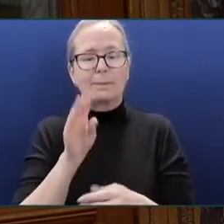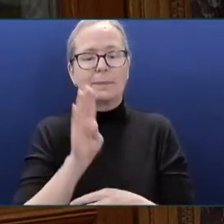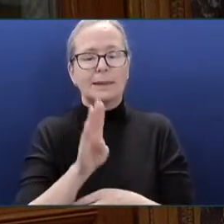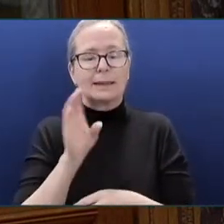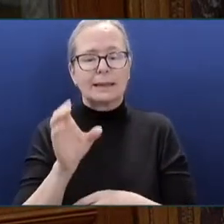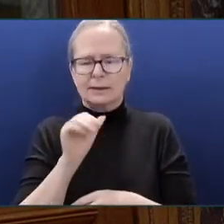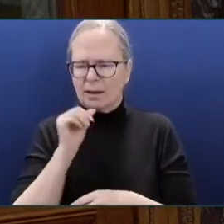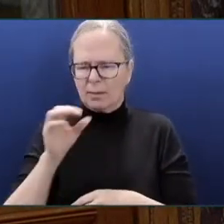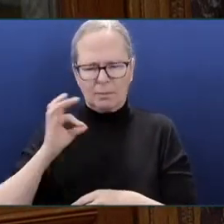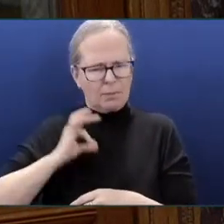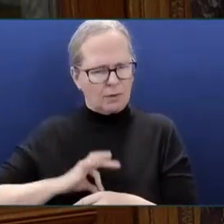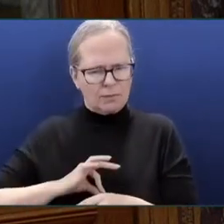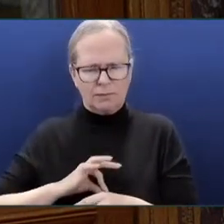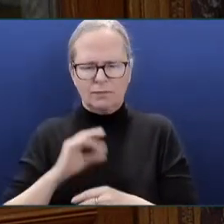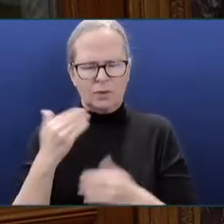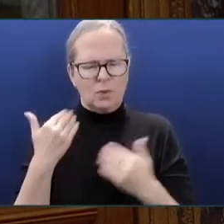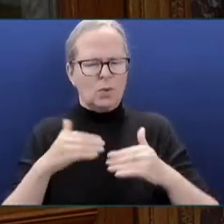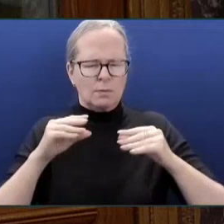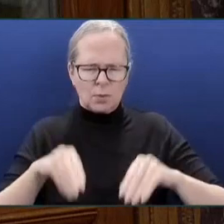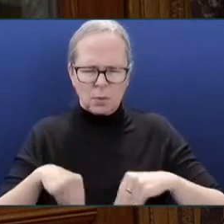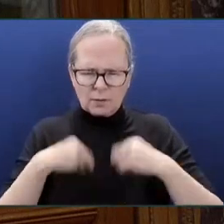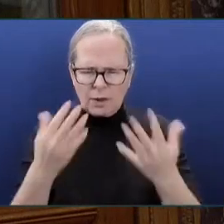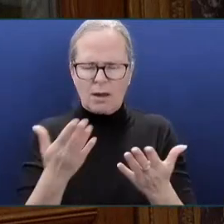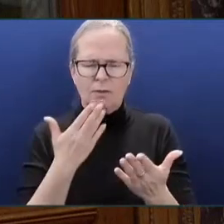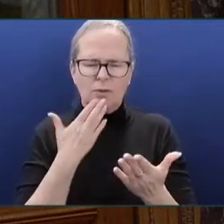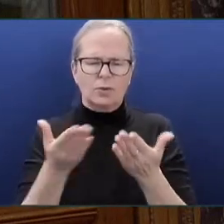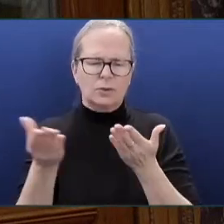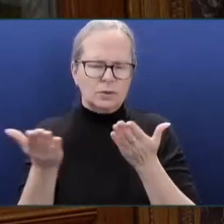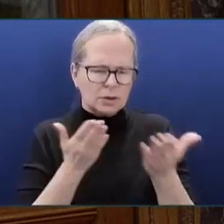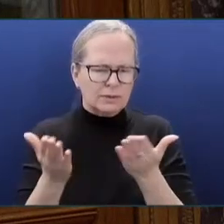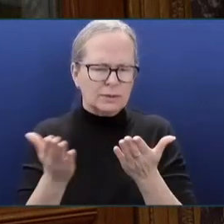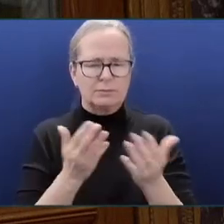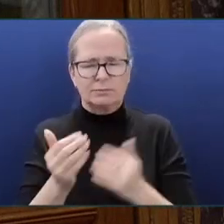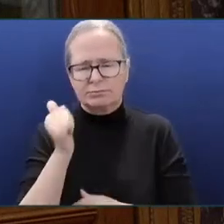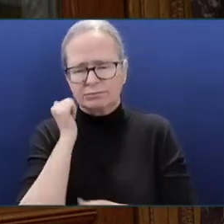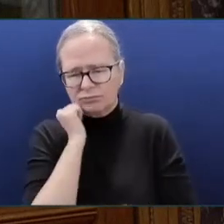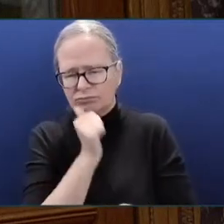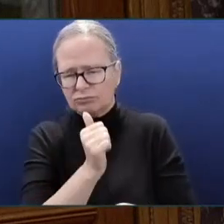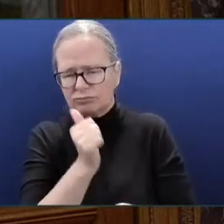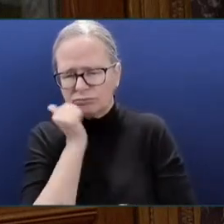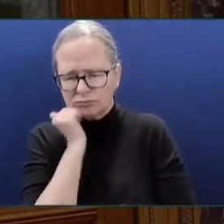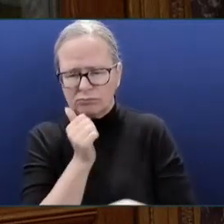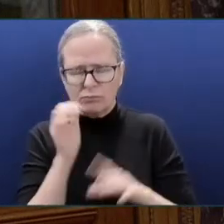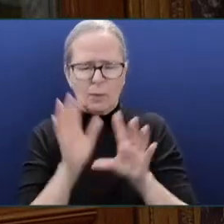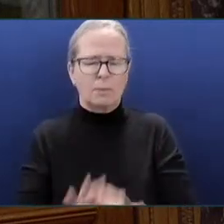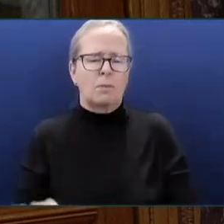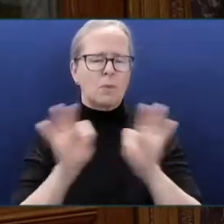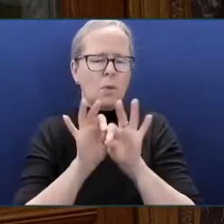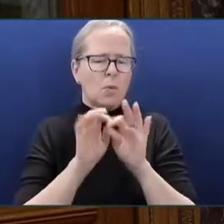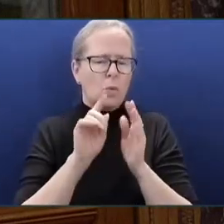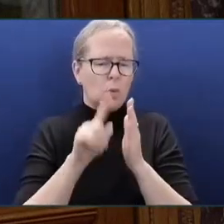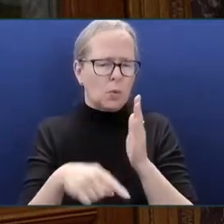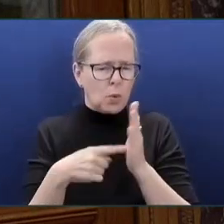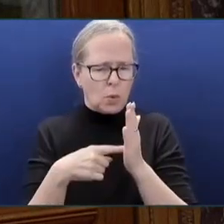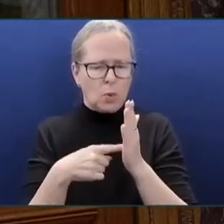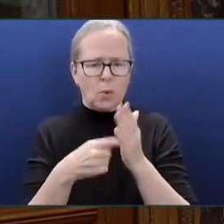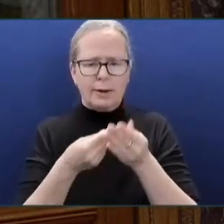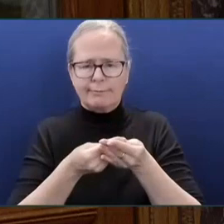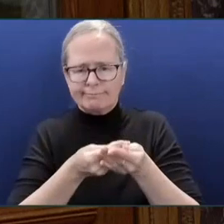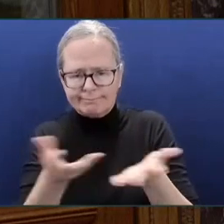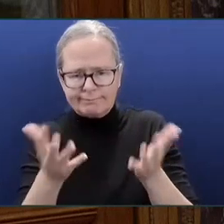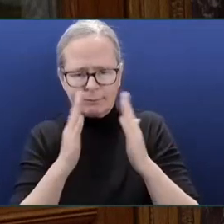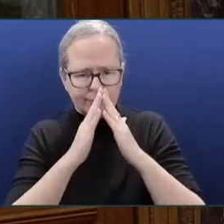thousands of people every day and play a critical role in the province. For example, they meet essential needs around housing, mental health, food security, legal